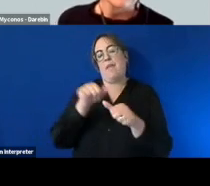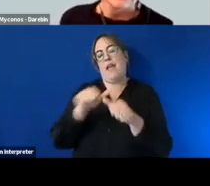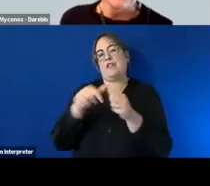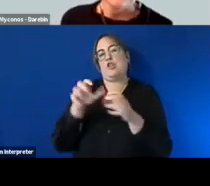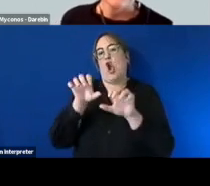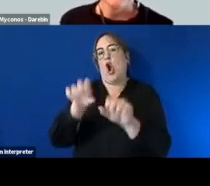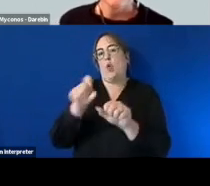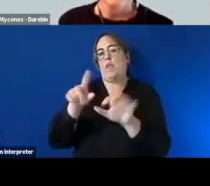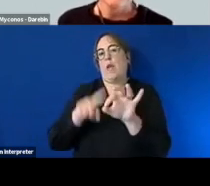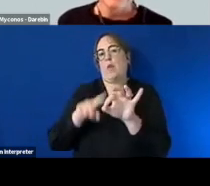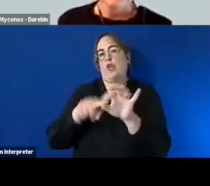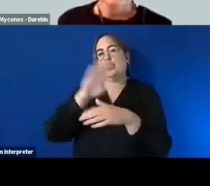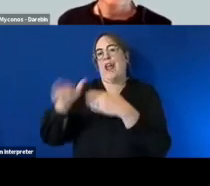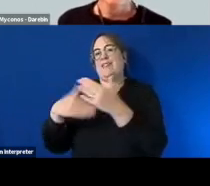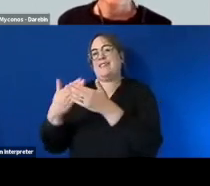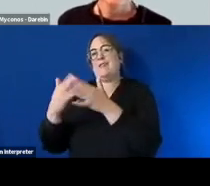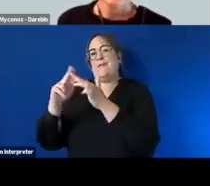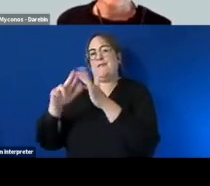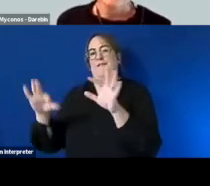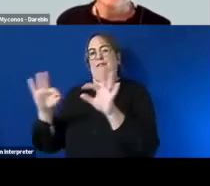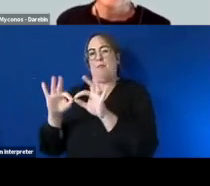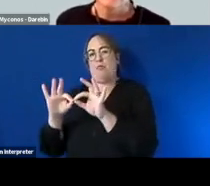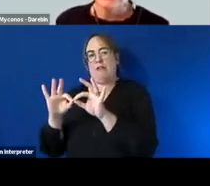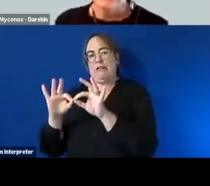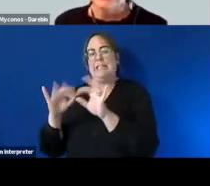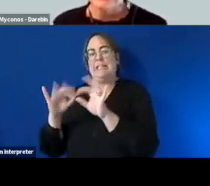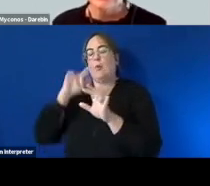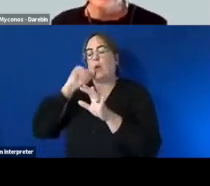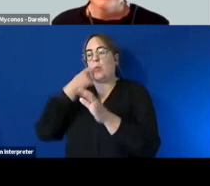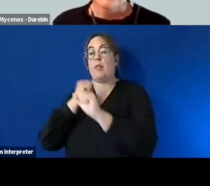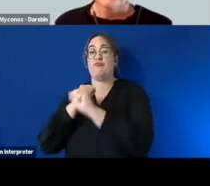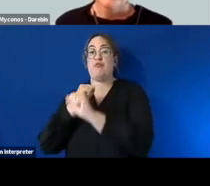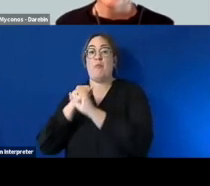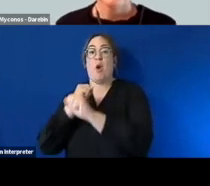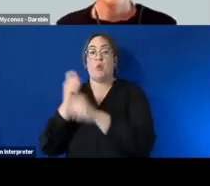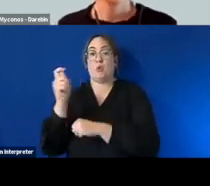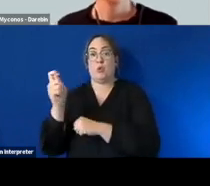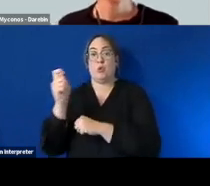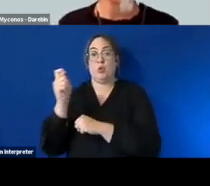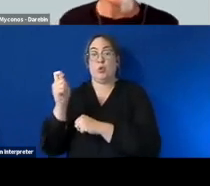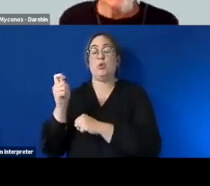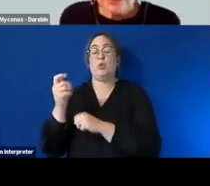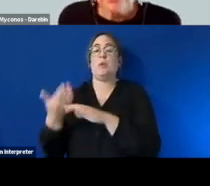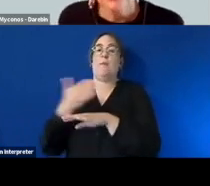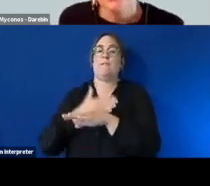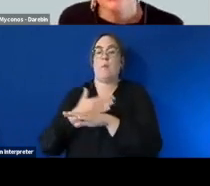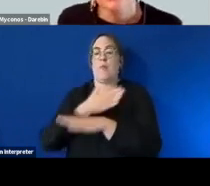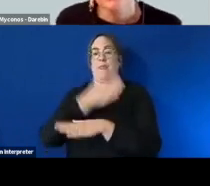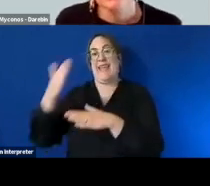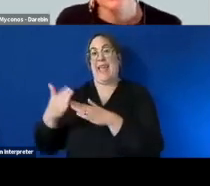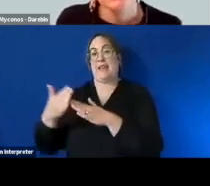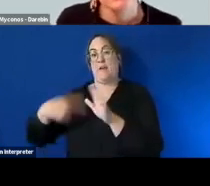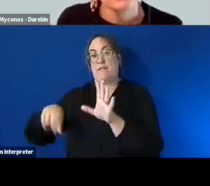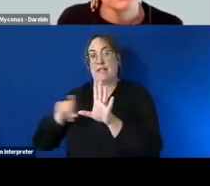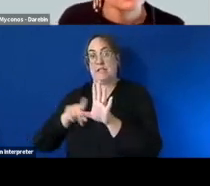that particular event and we'll be putting out uh information about that event very shortly before the end of this year um i don't know if